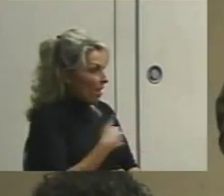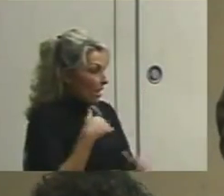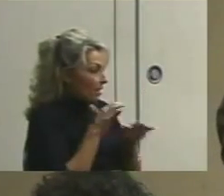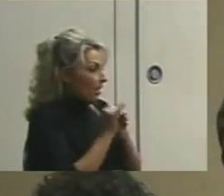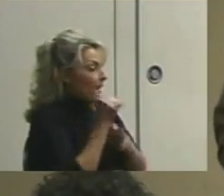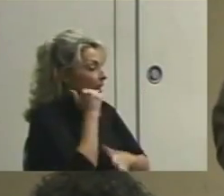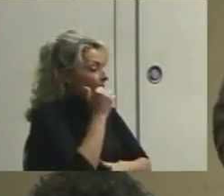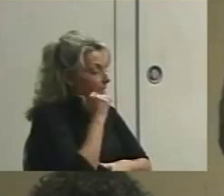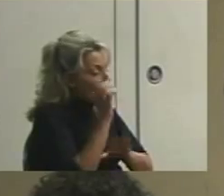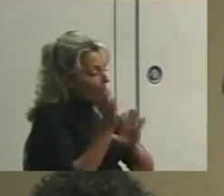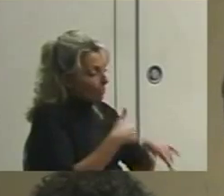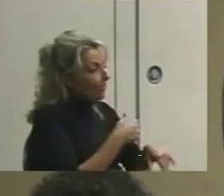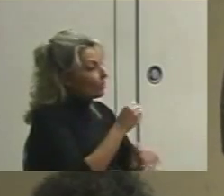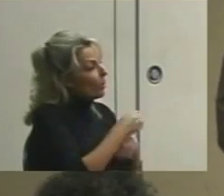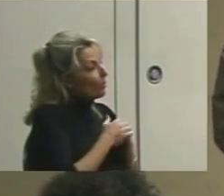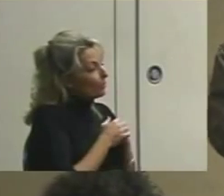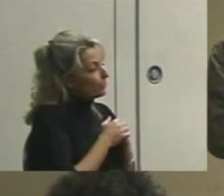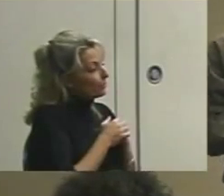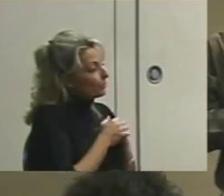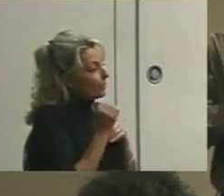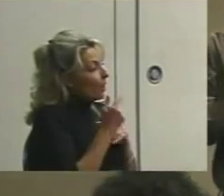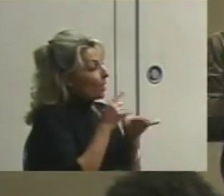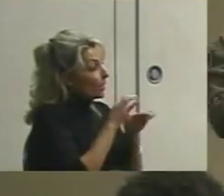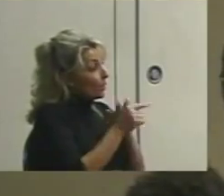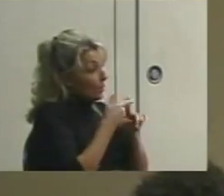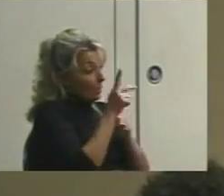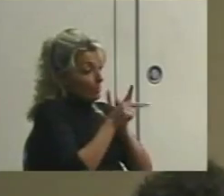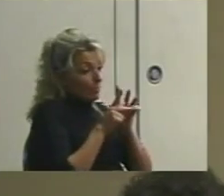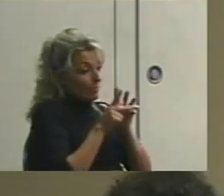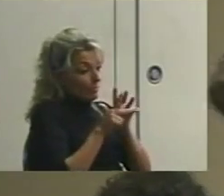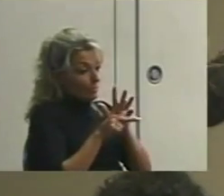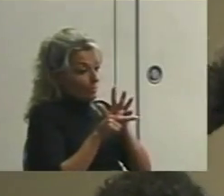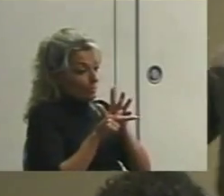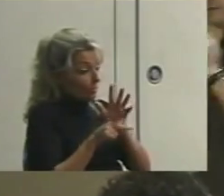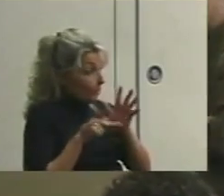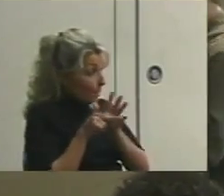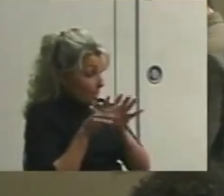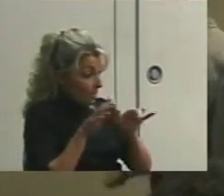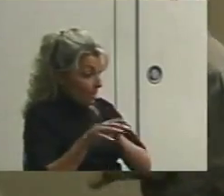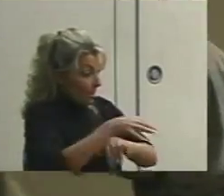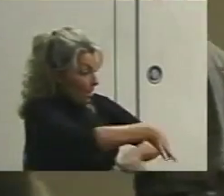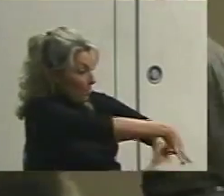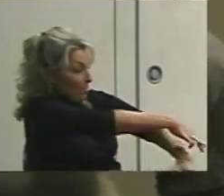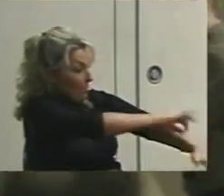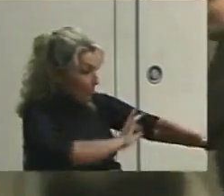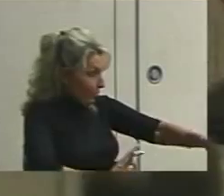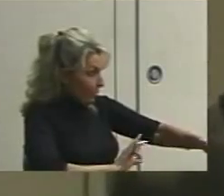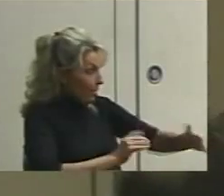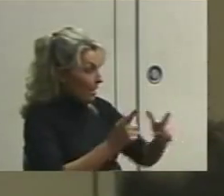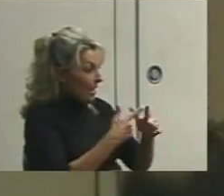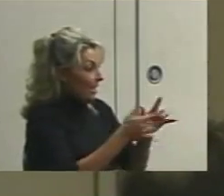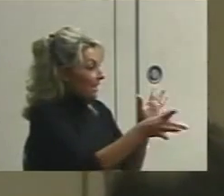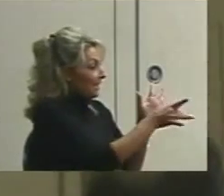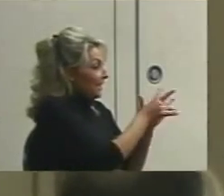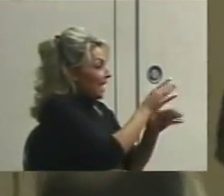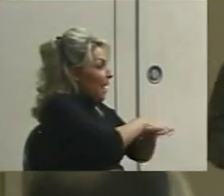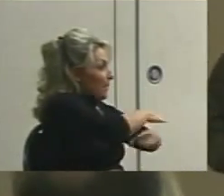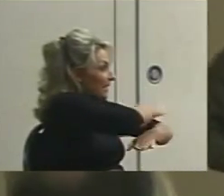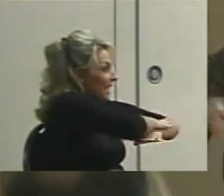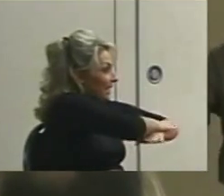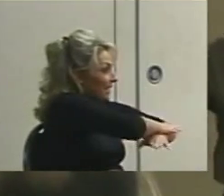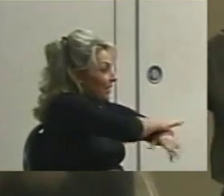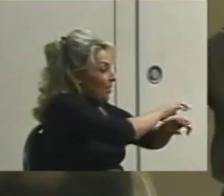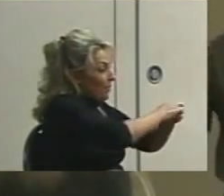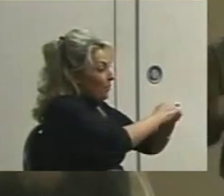every day anyway. So, all I do at the end of the period then is rip that masking tape off and stick it on my desk somewhere.